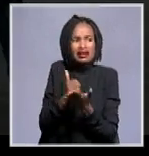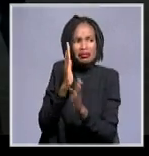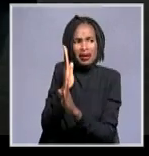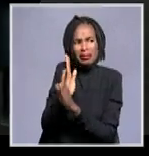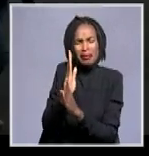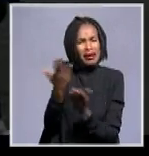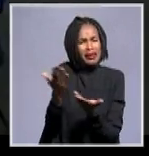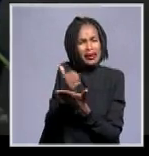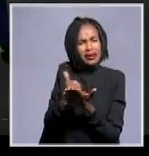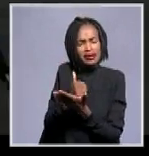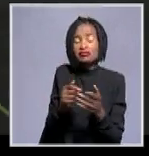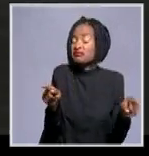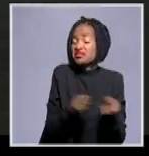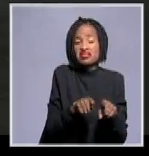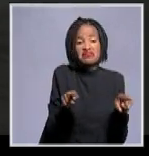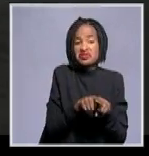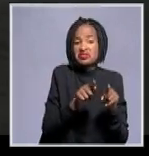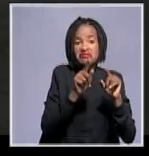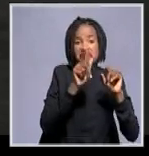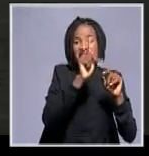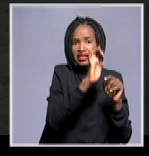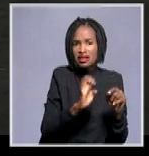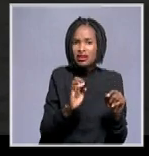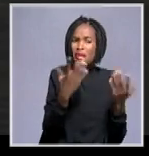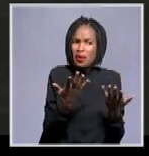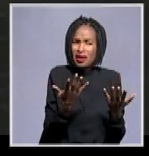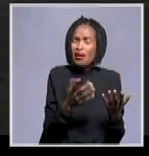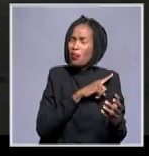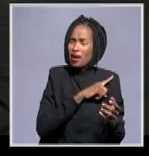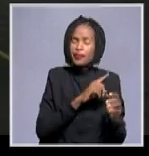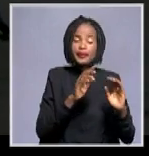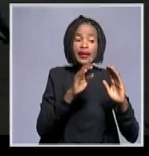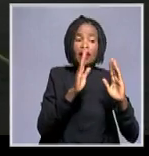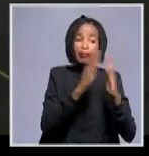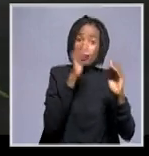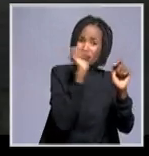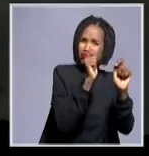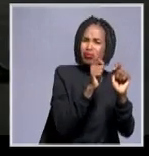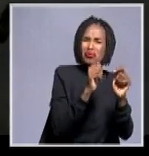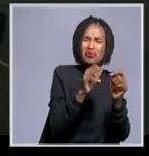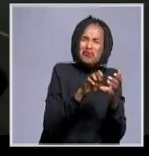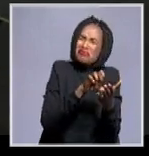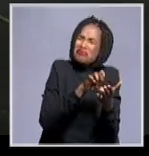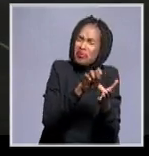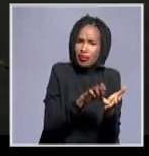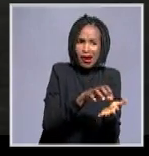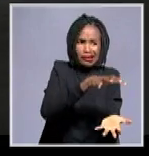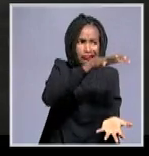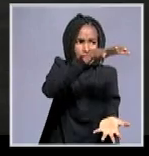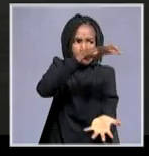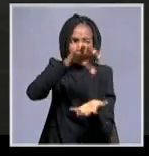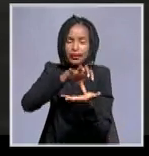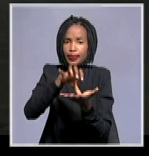also been the same here in Ketman Swoop because it's it's at the informal settlements where that mostly piles up and and and I think that you know the